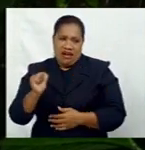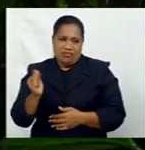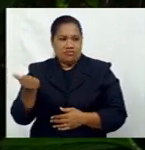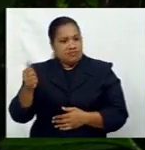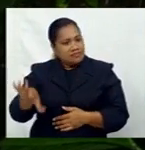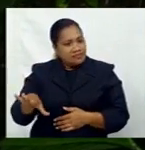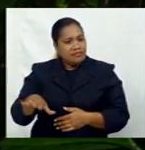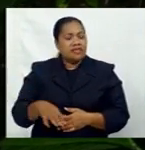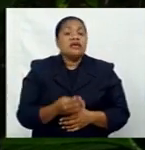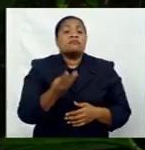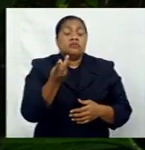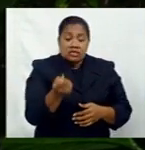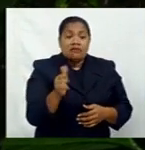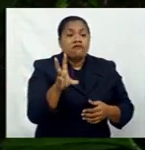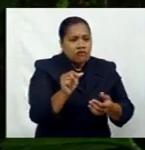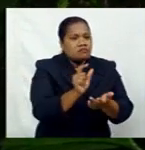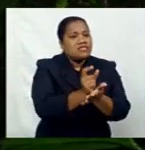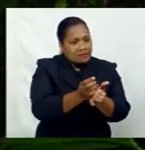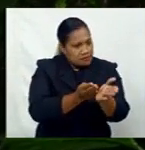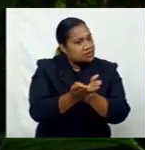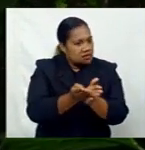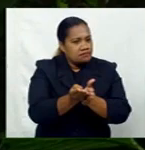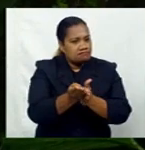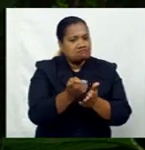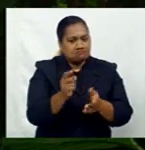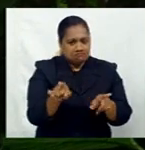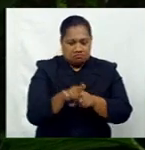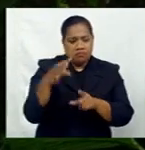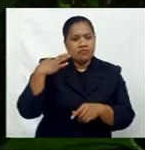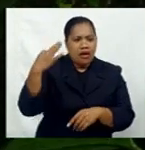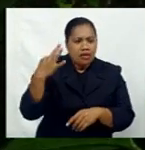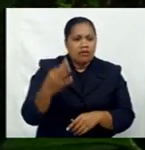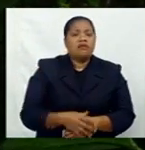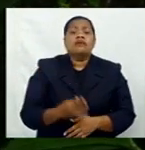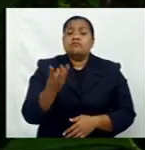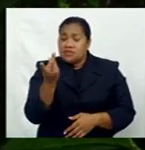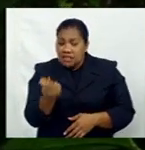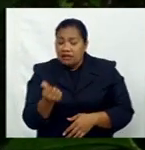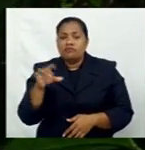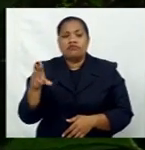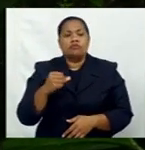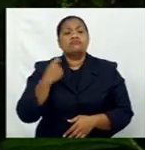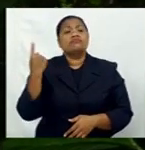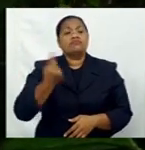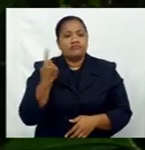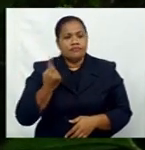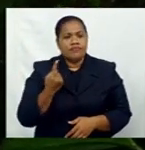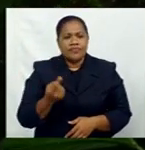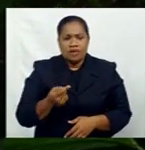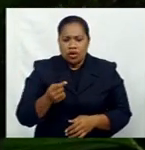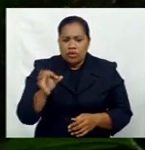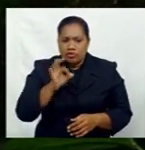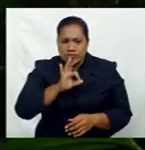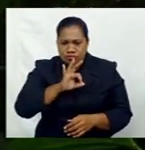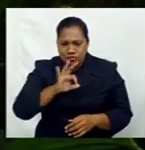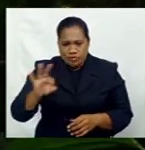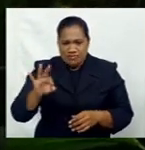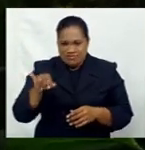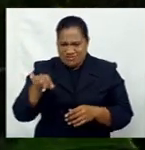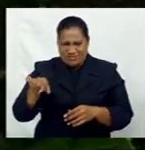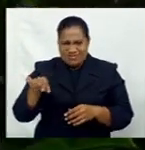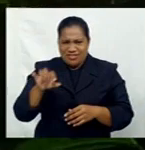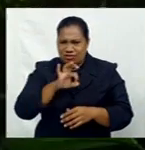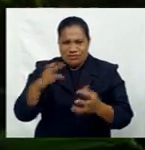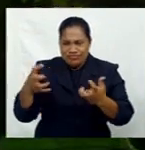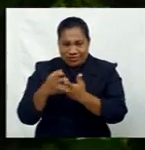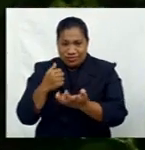as well from civil servants, and there were applications that were filed as well from those who are ineligible for the assistance. He